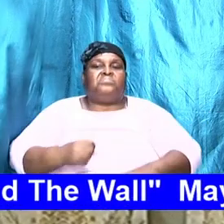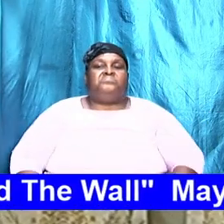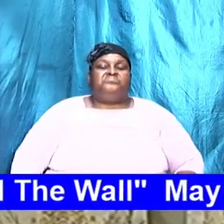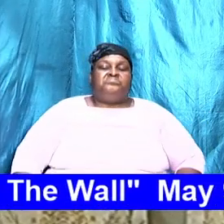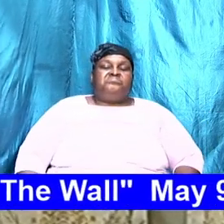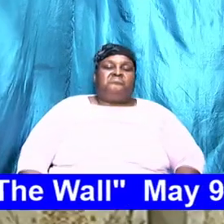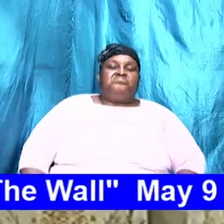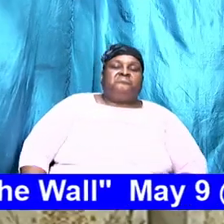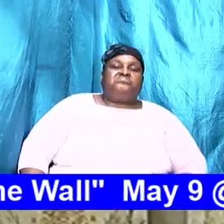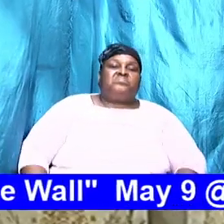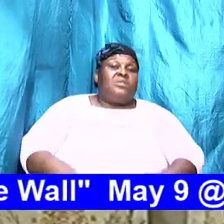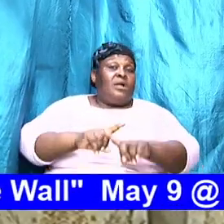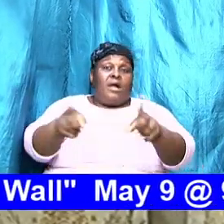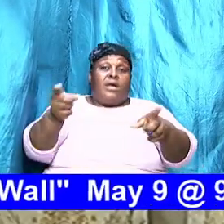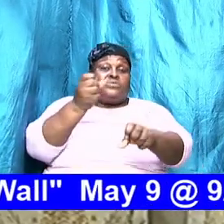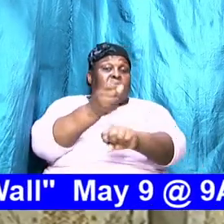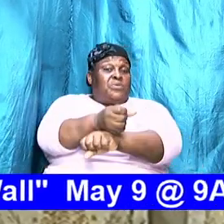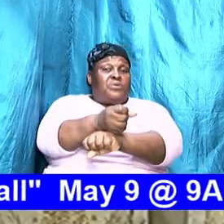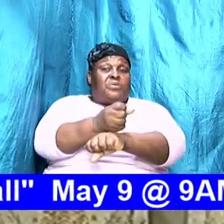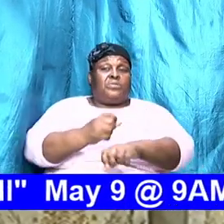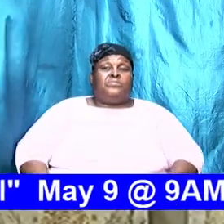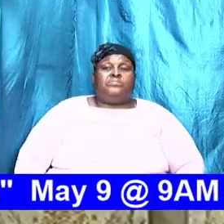it cannot work